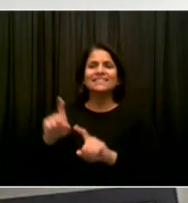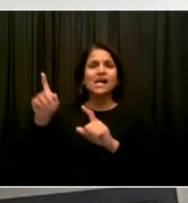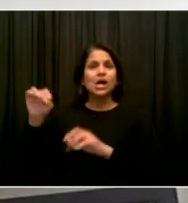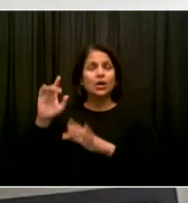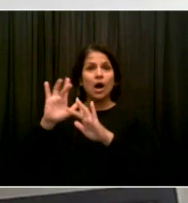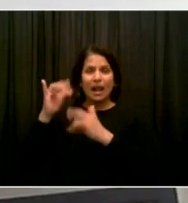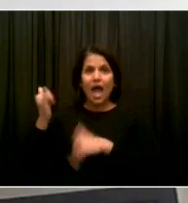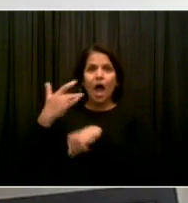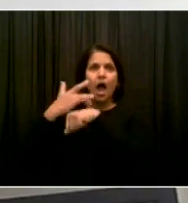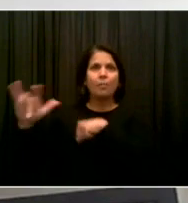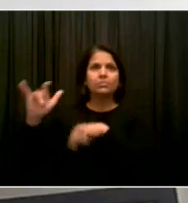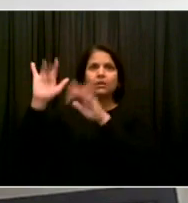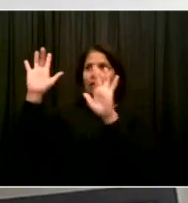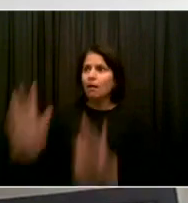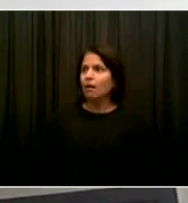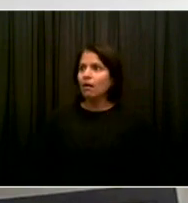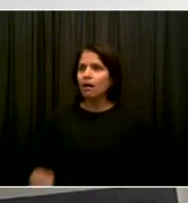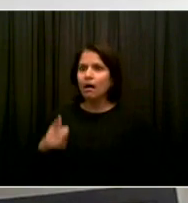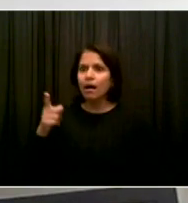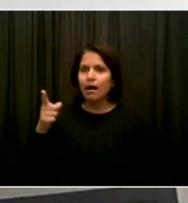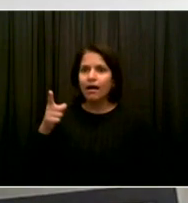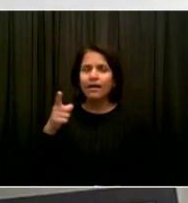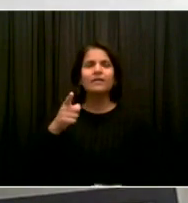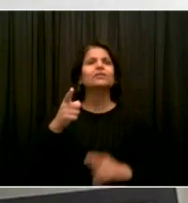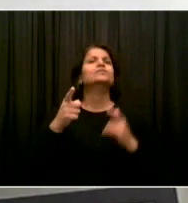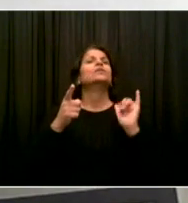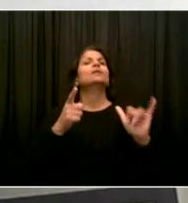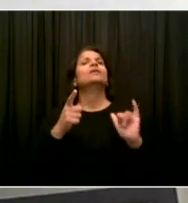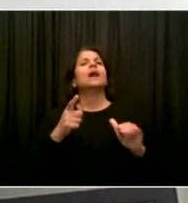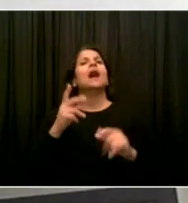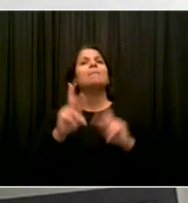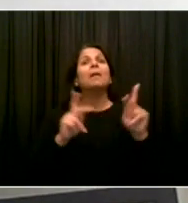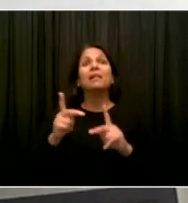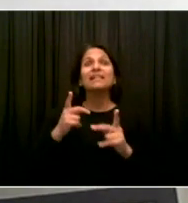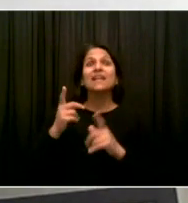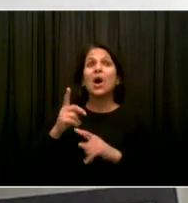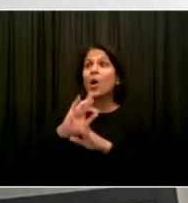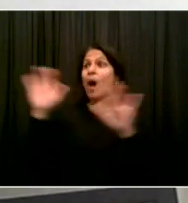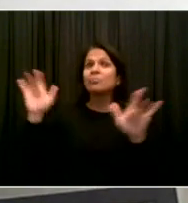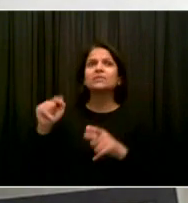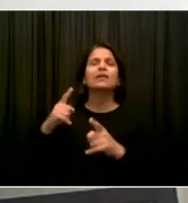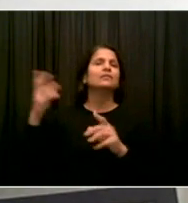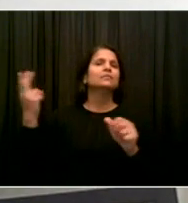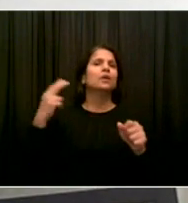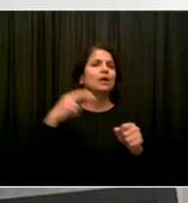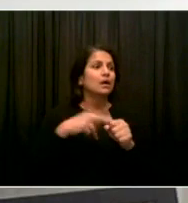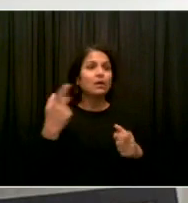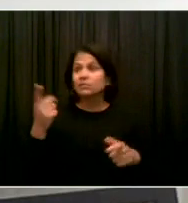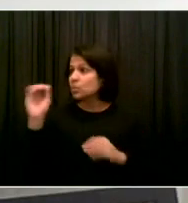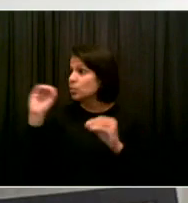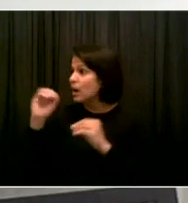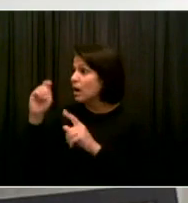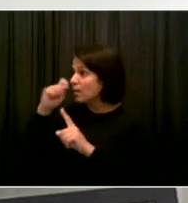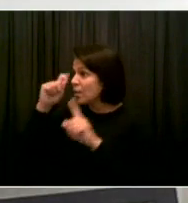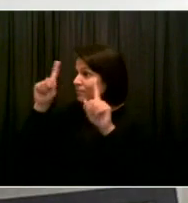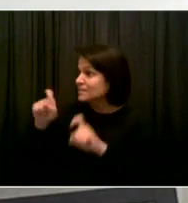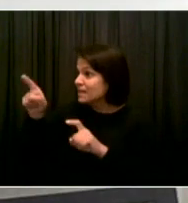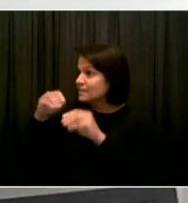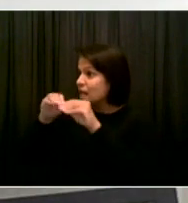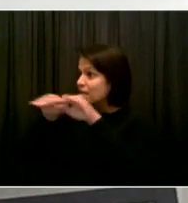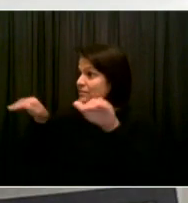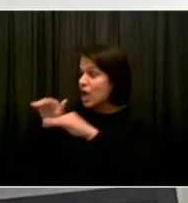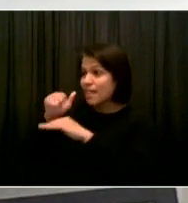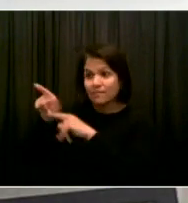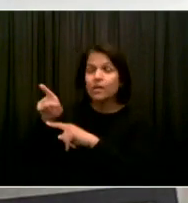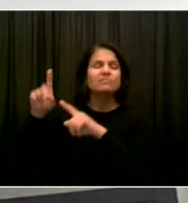yes, we had a lot of people online and we appreciate that. We appreciate that New Yorkers wanted to get tested, that they're following